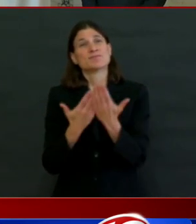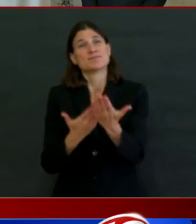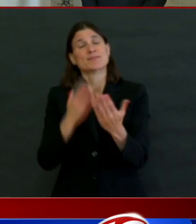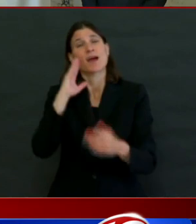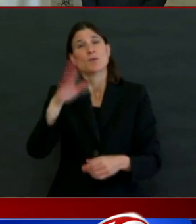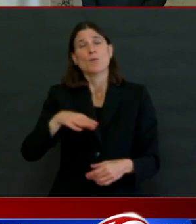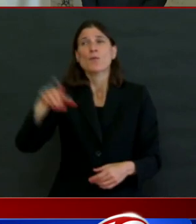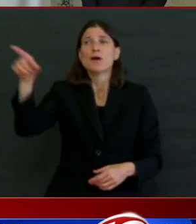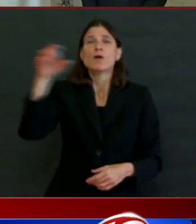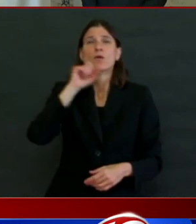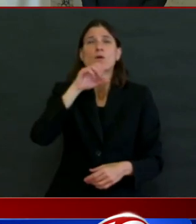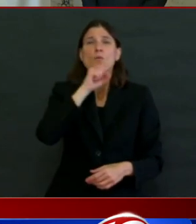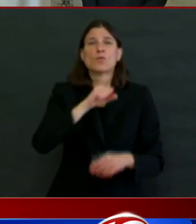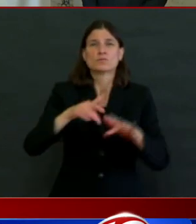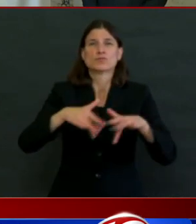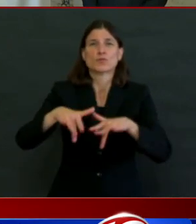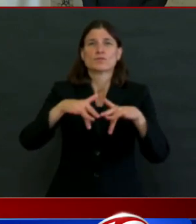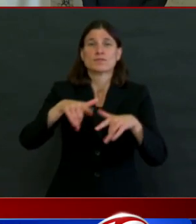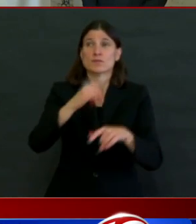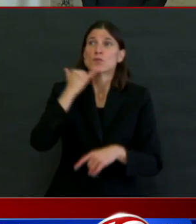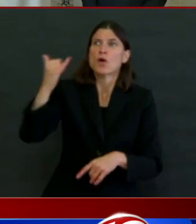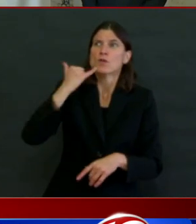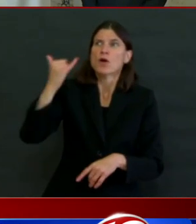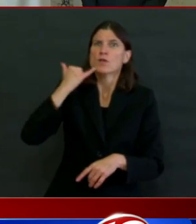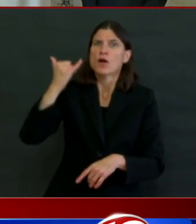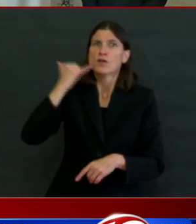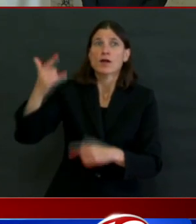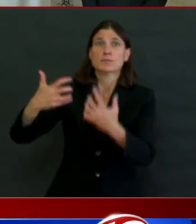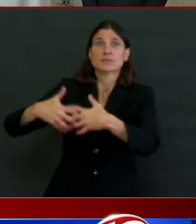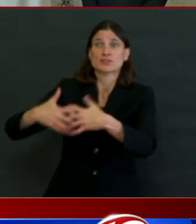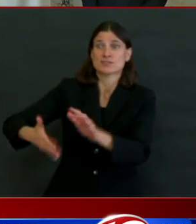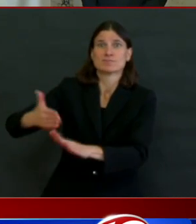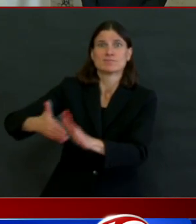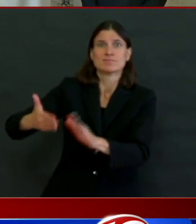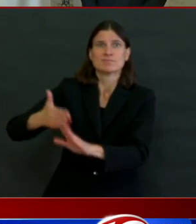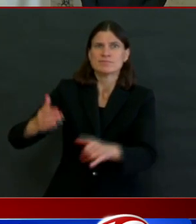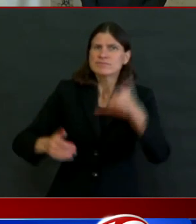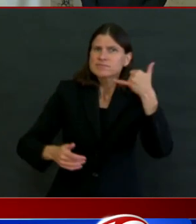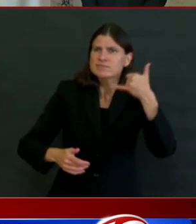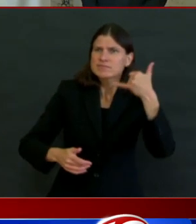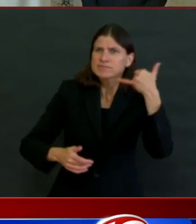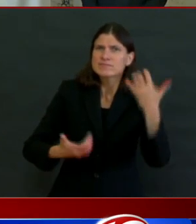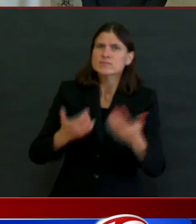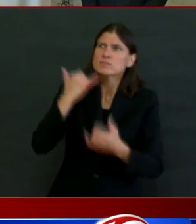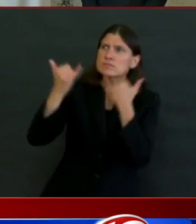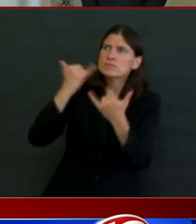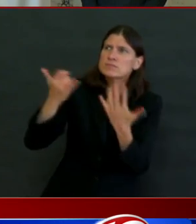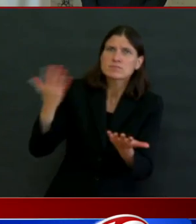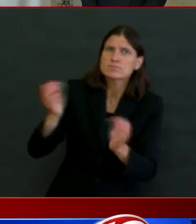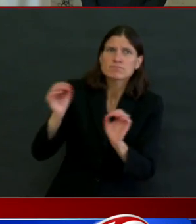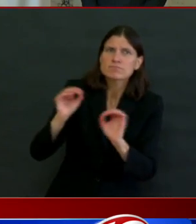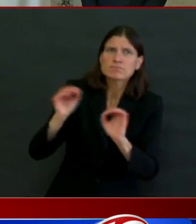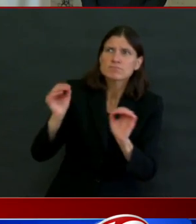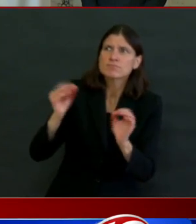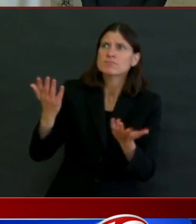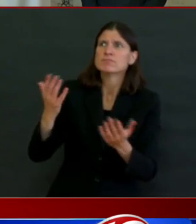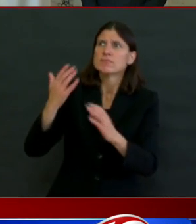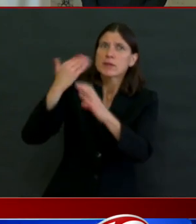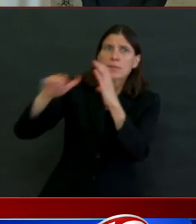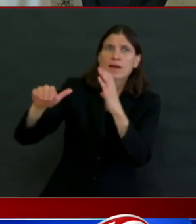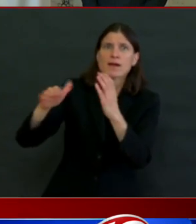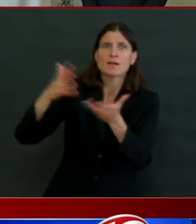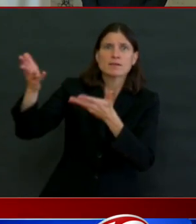for 140,000 claims. And we are struggling through it every day. I will say,